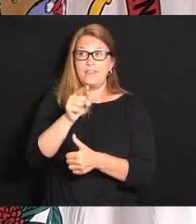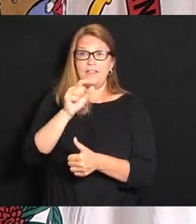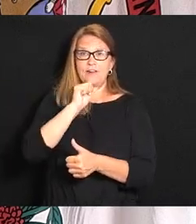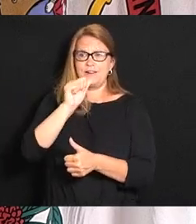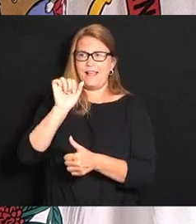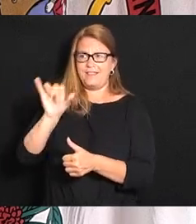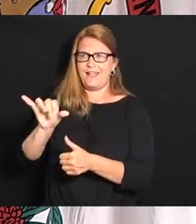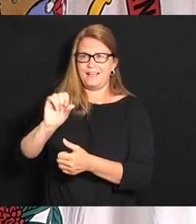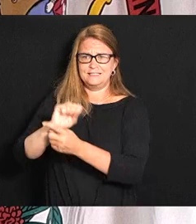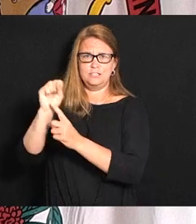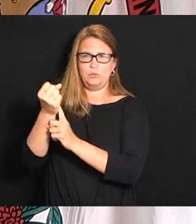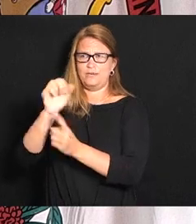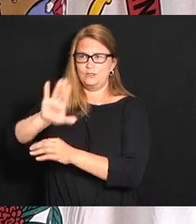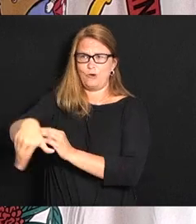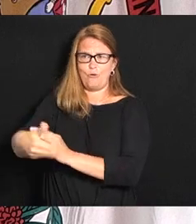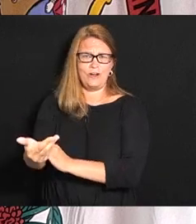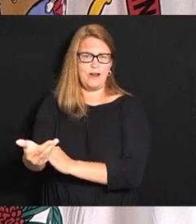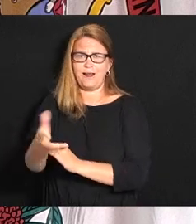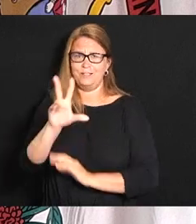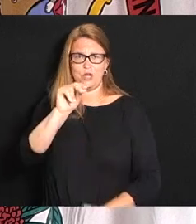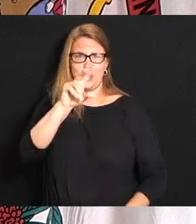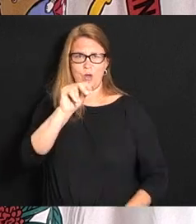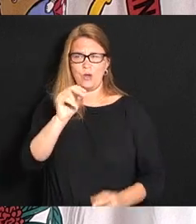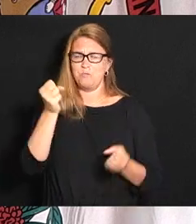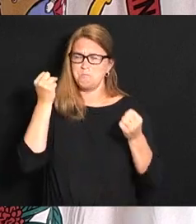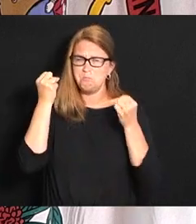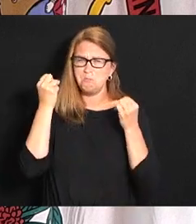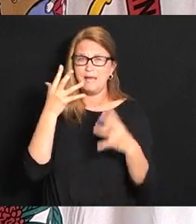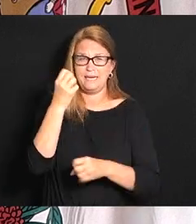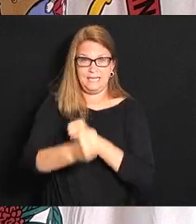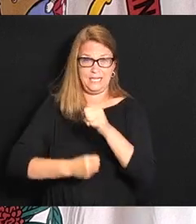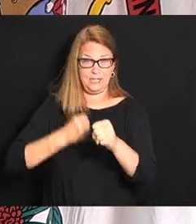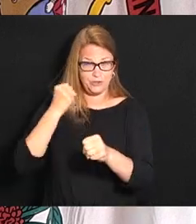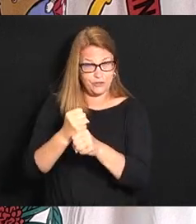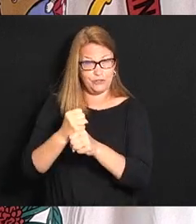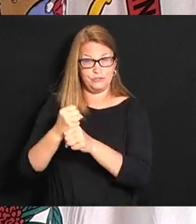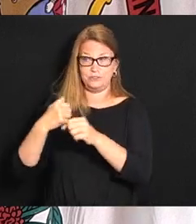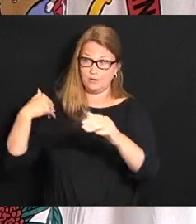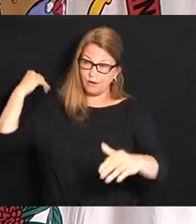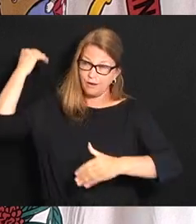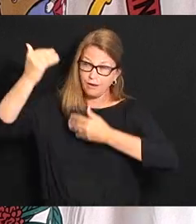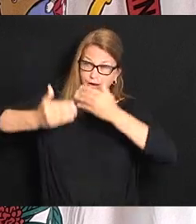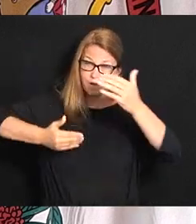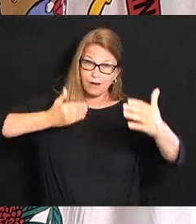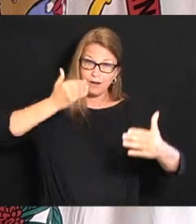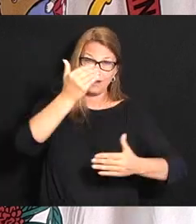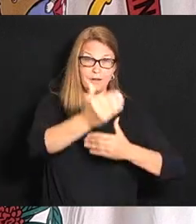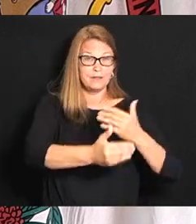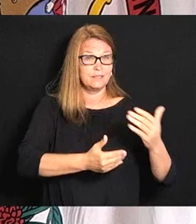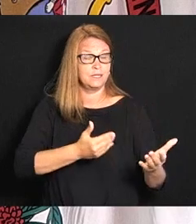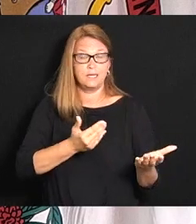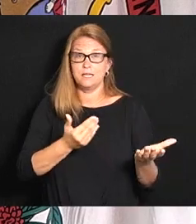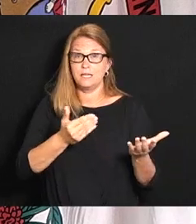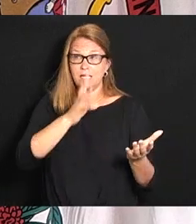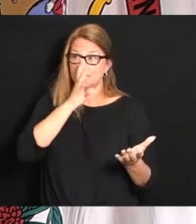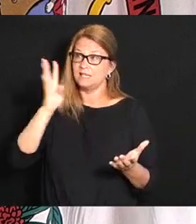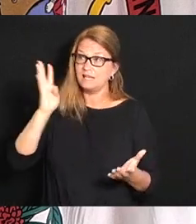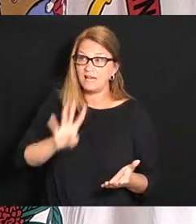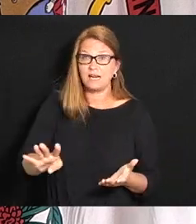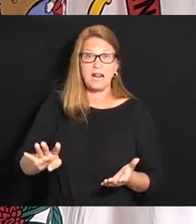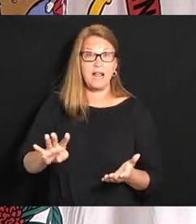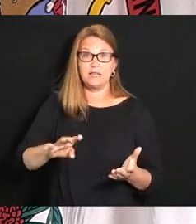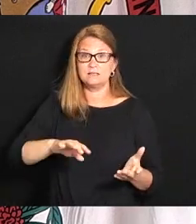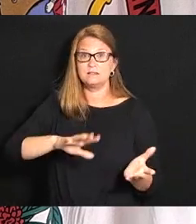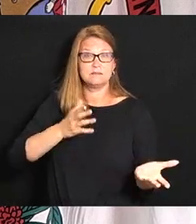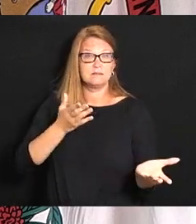overnight this is this has been decades and decades and decades of of just you know kicking the can